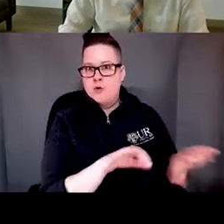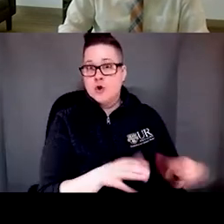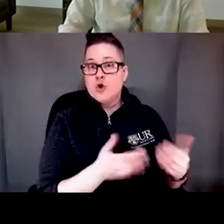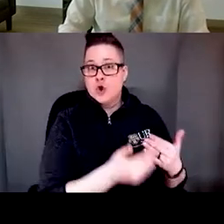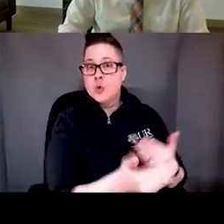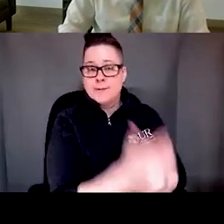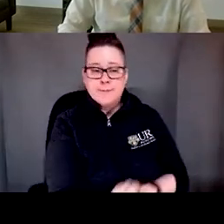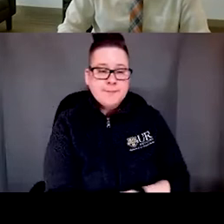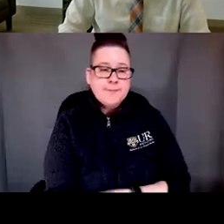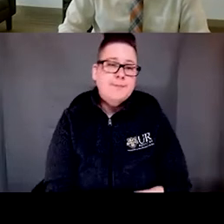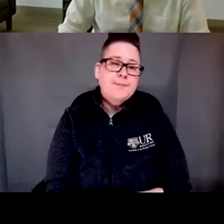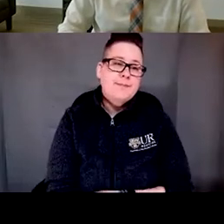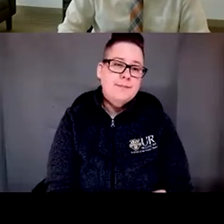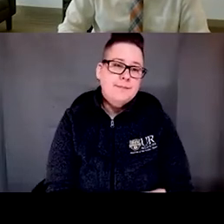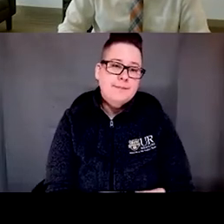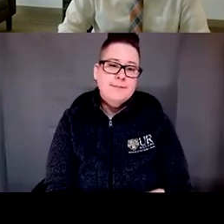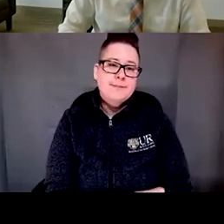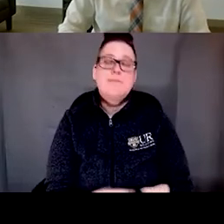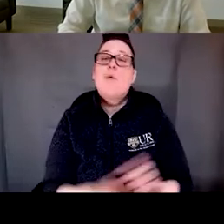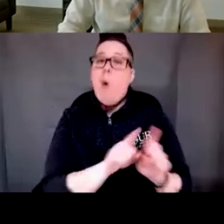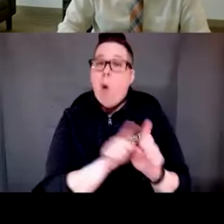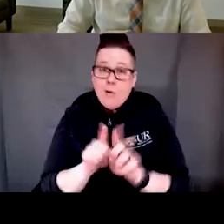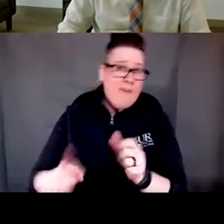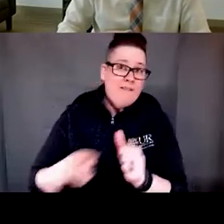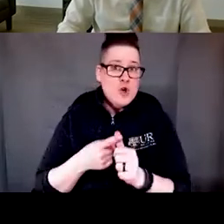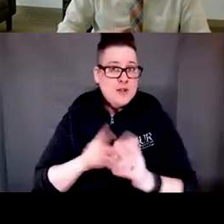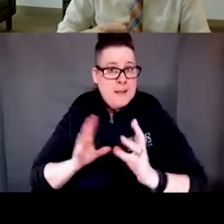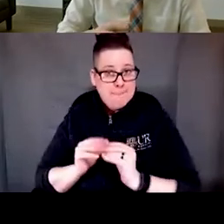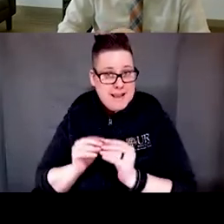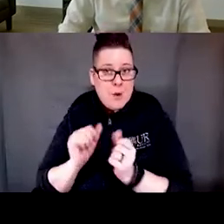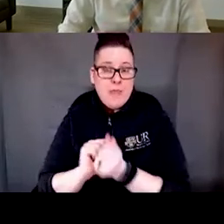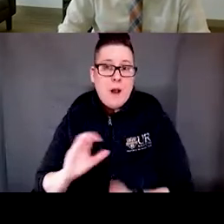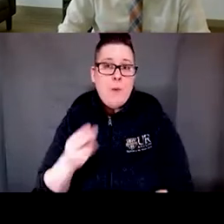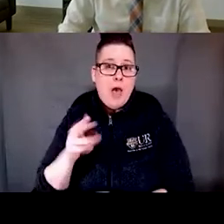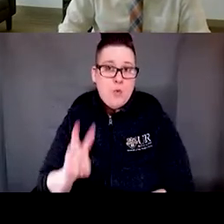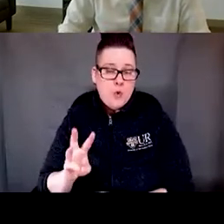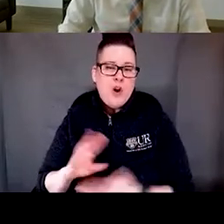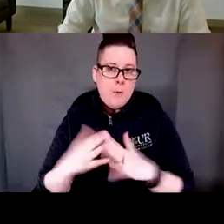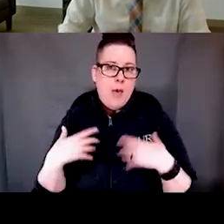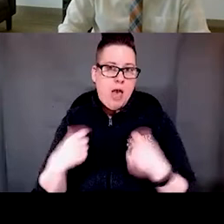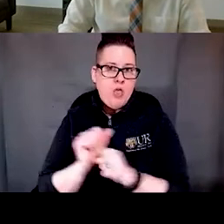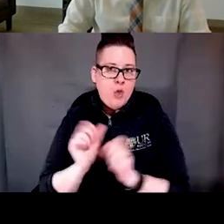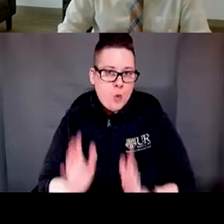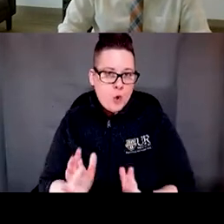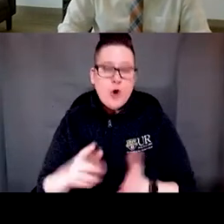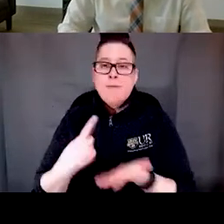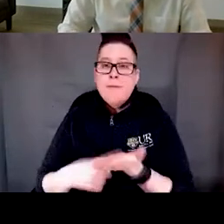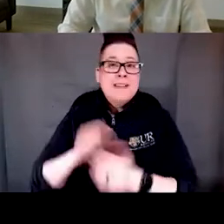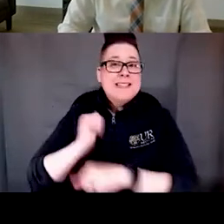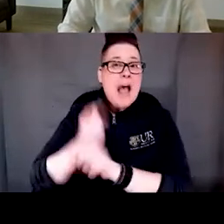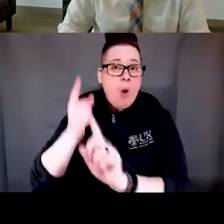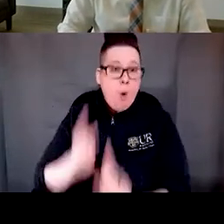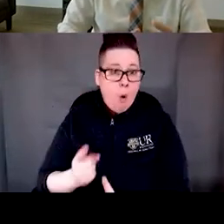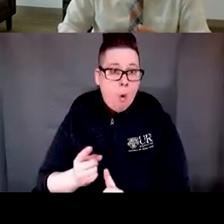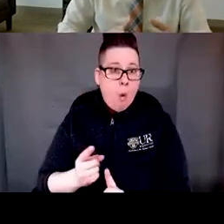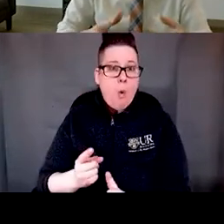to be expected of them. And then also in that session, we talk about goal setting. That's something that we keep